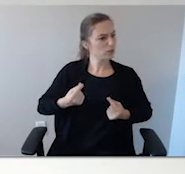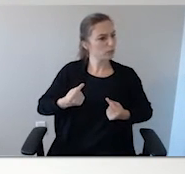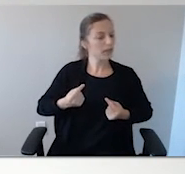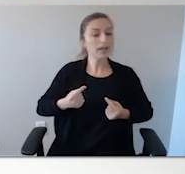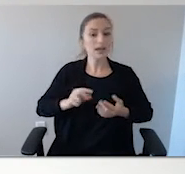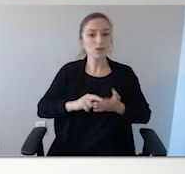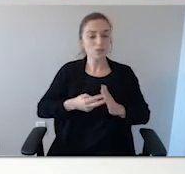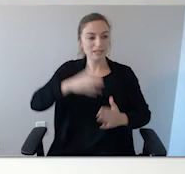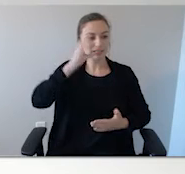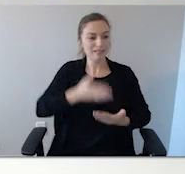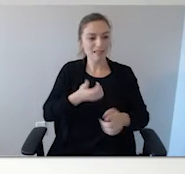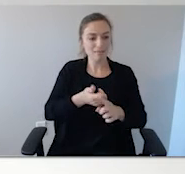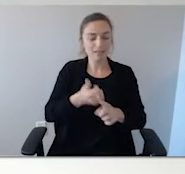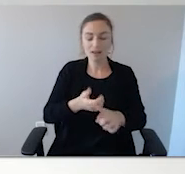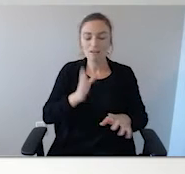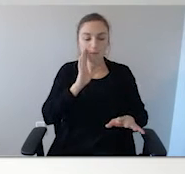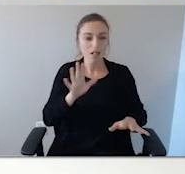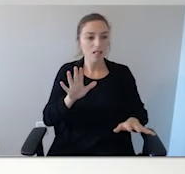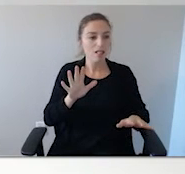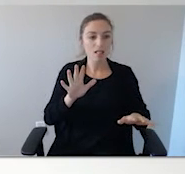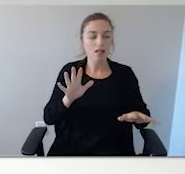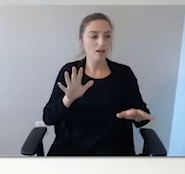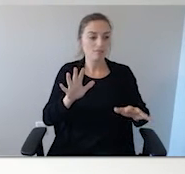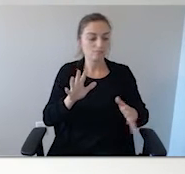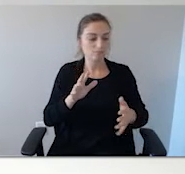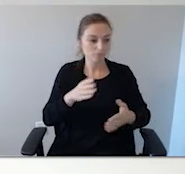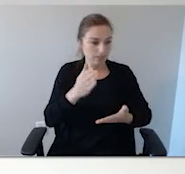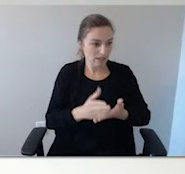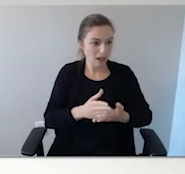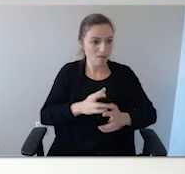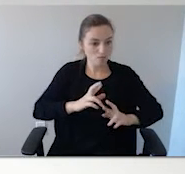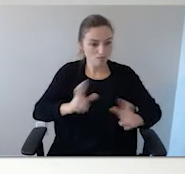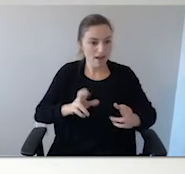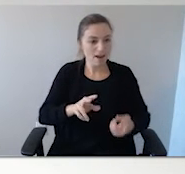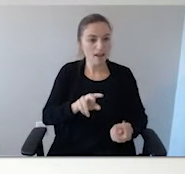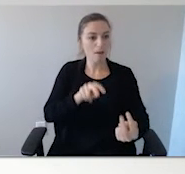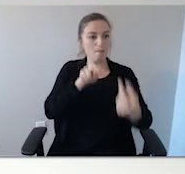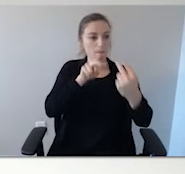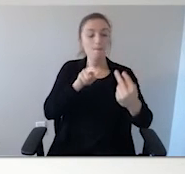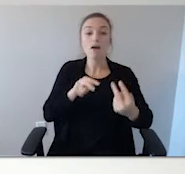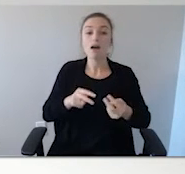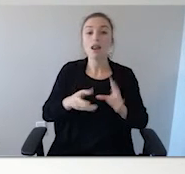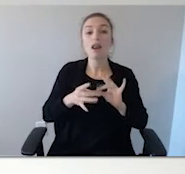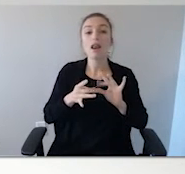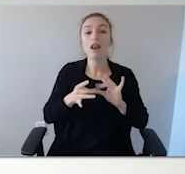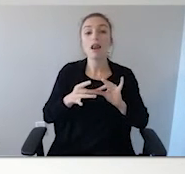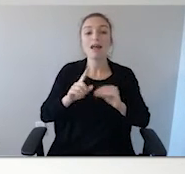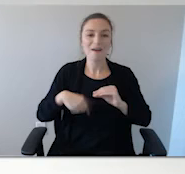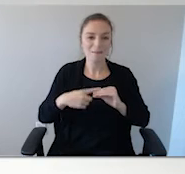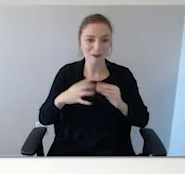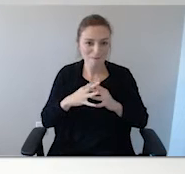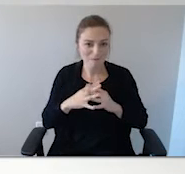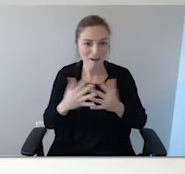behavior he was having and turn right around and just start talking about the dolphins and what they were doing. You know who this is, Carolyn.